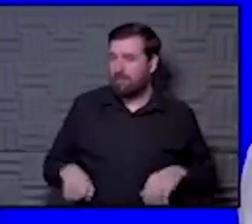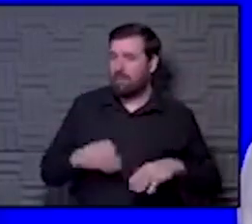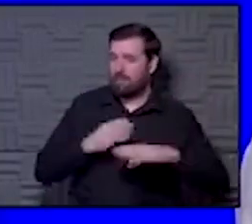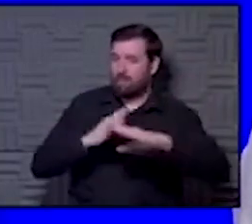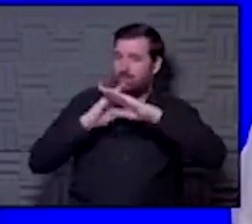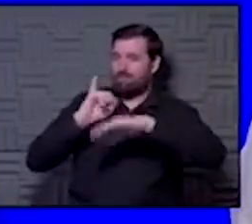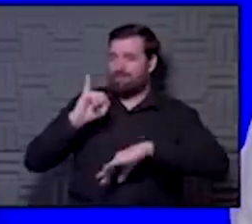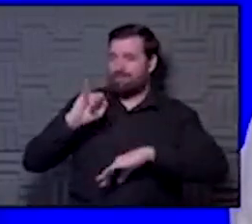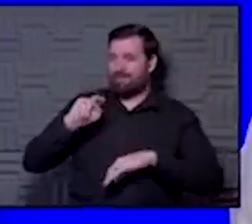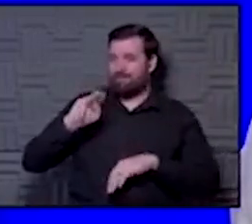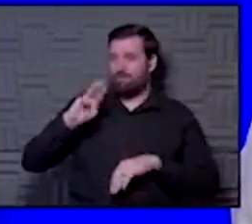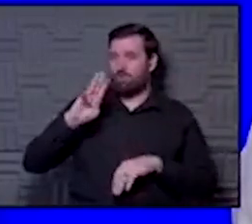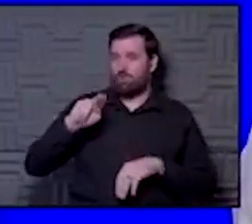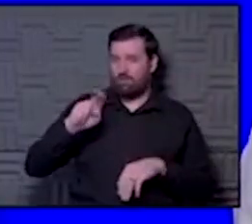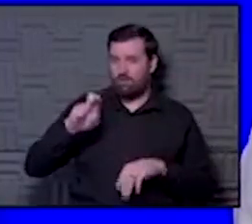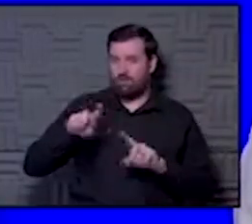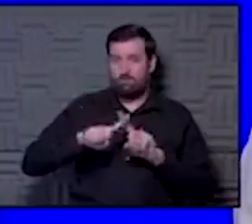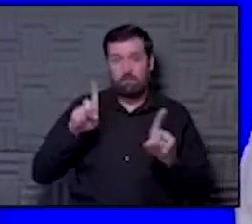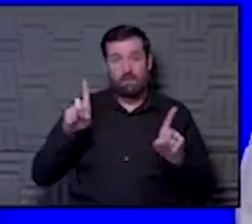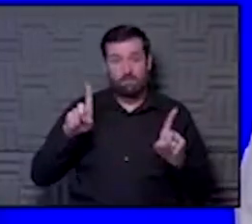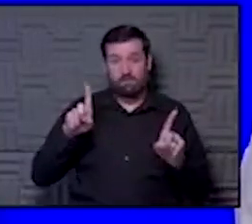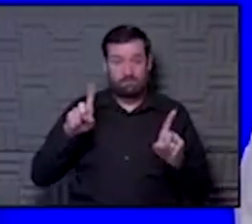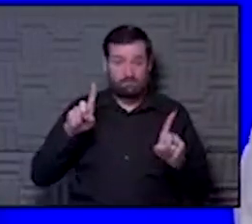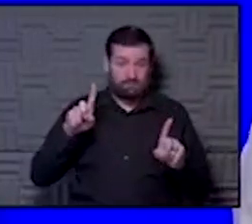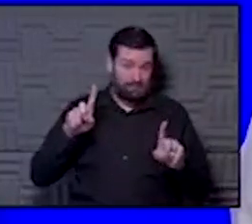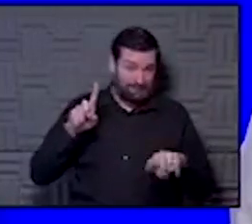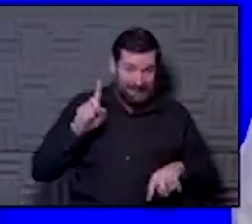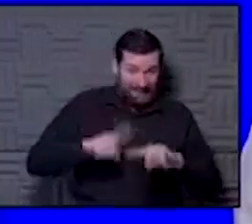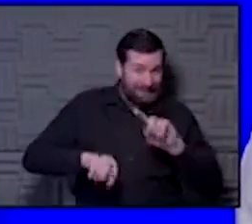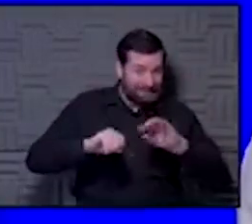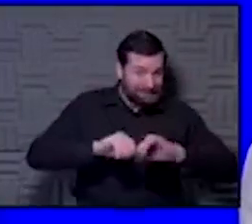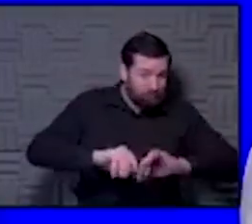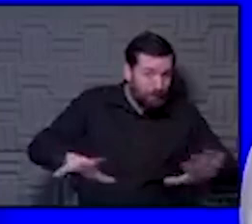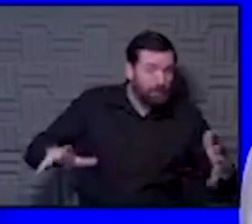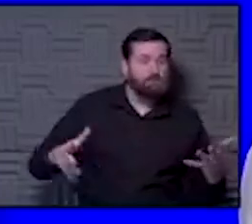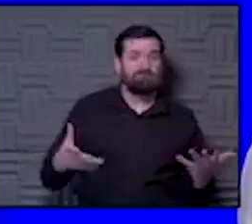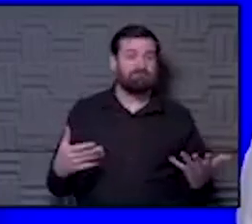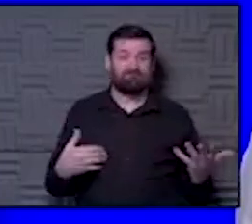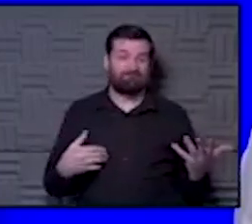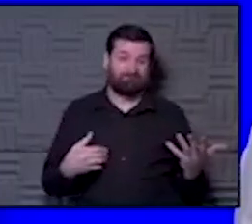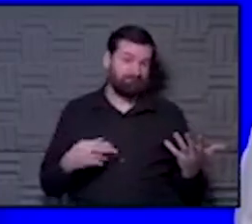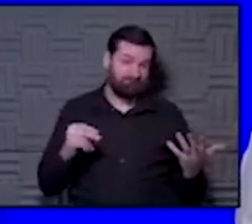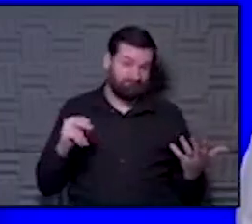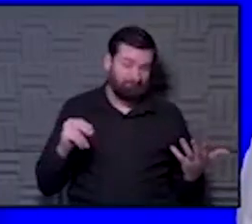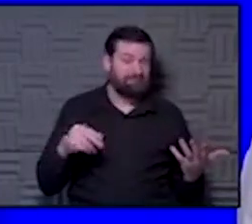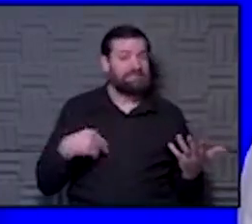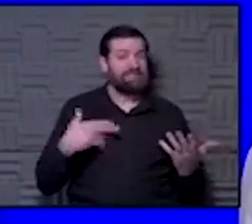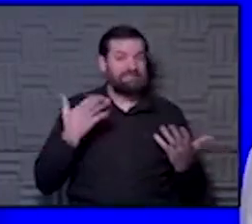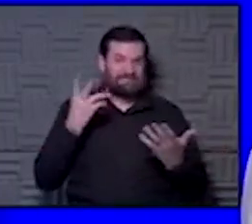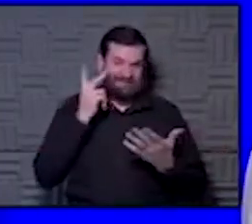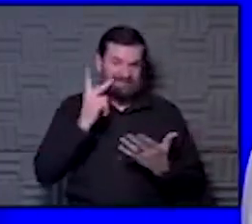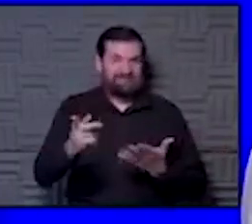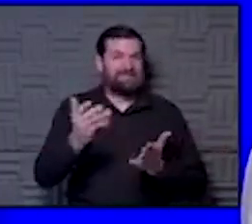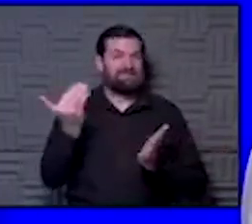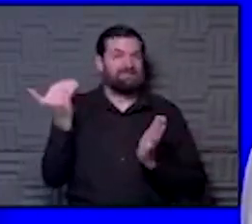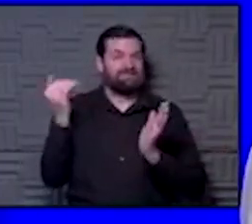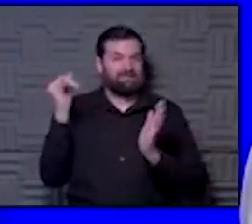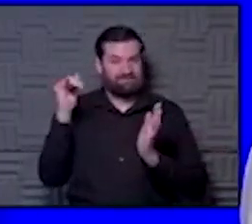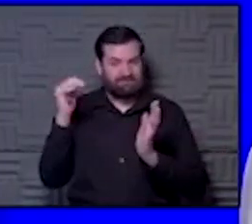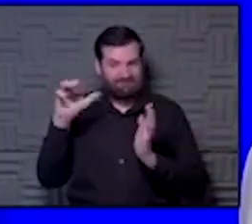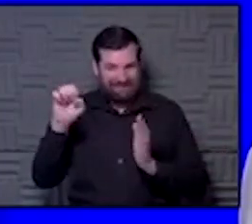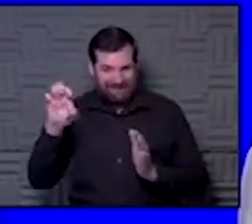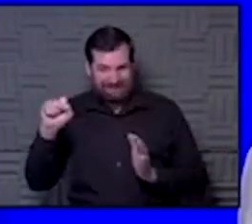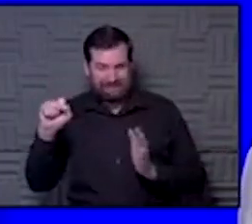that doesn't necessarily mean you're immune from giving it to other people. And we have seen well-documented cases of reinfection at